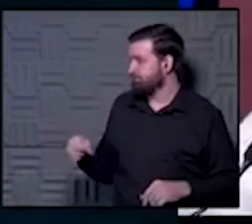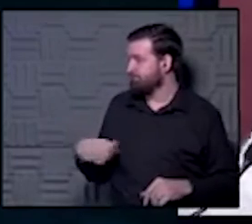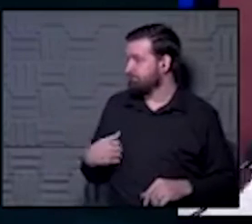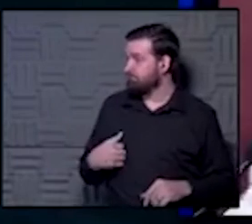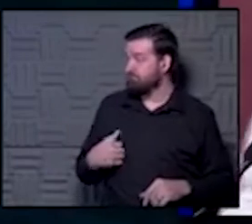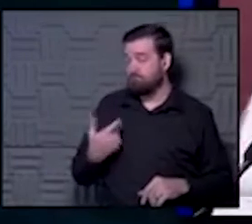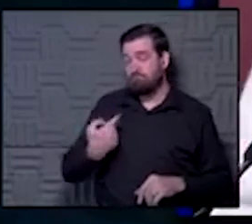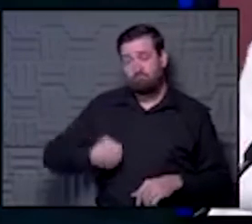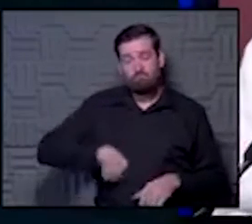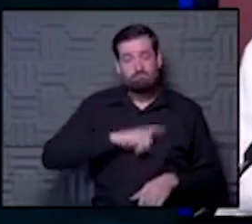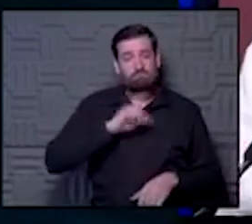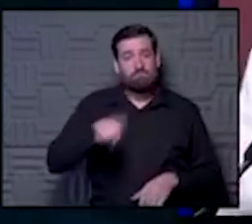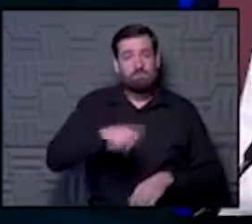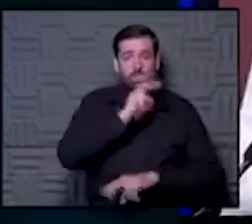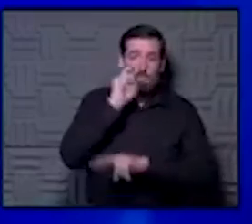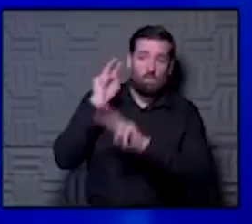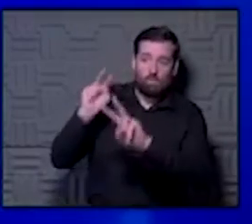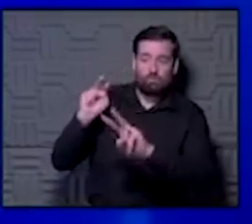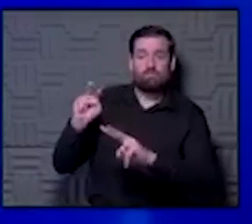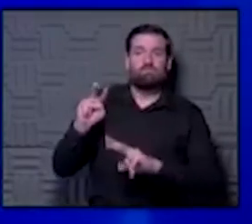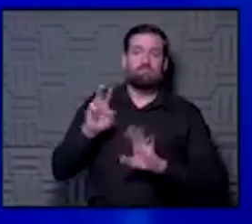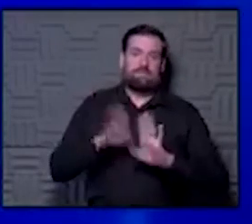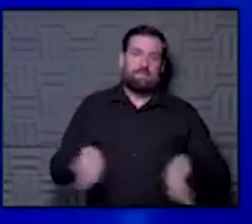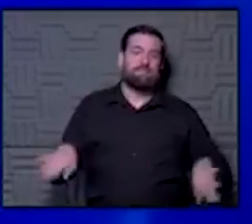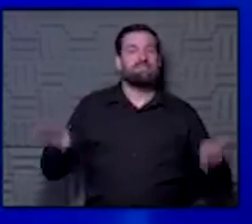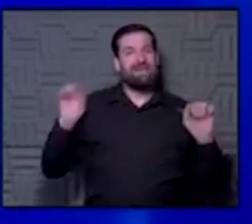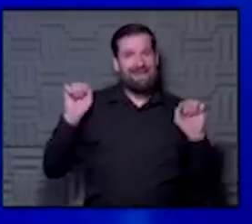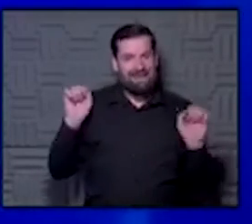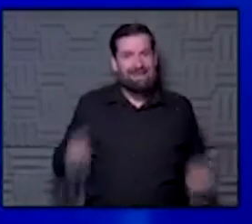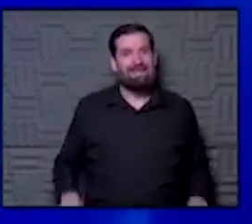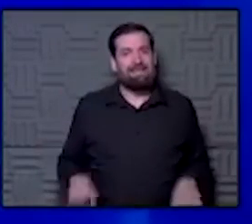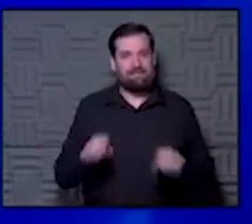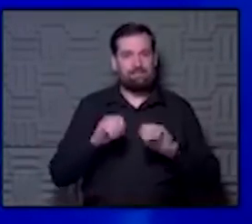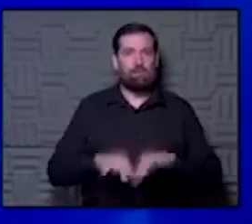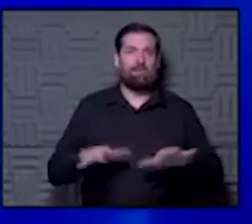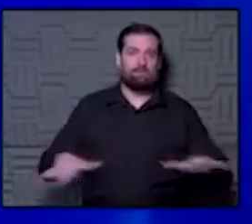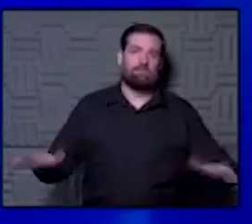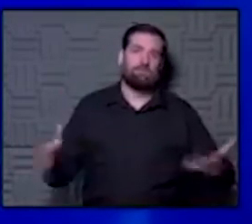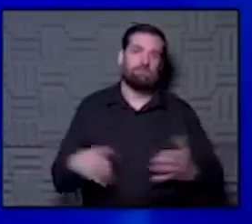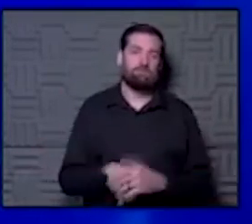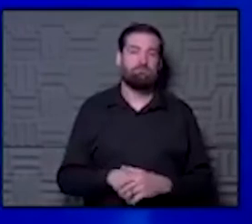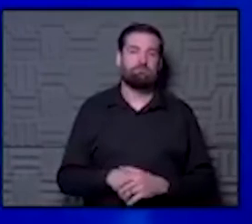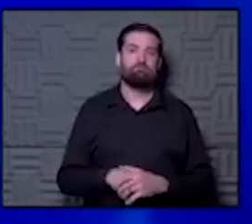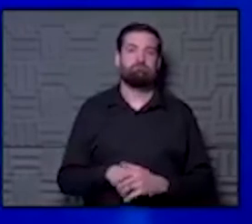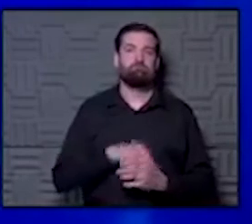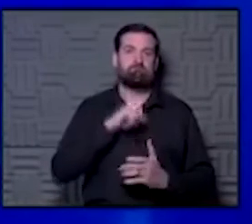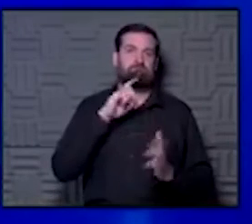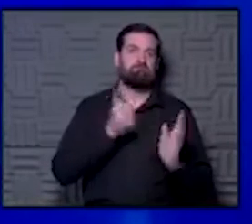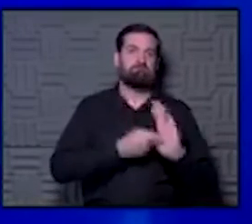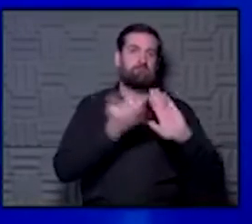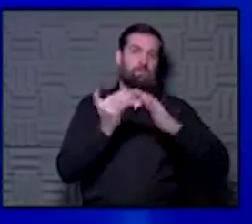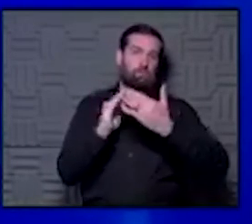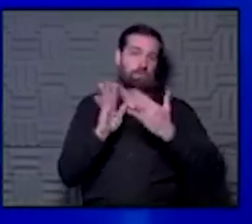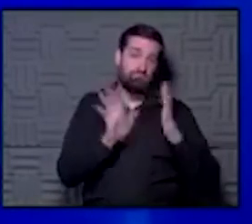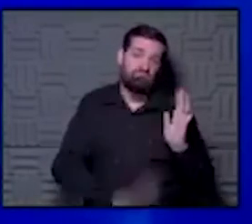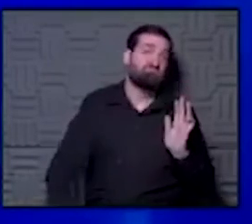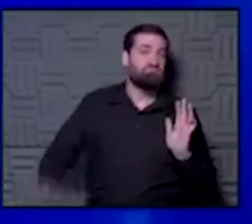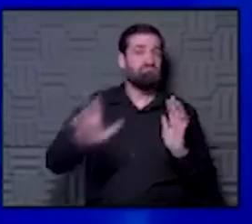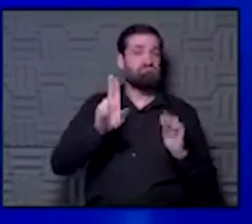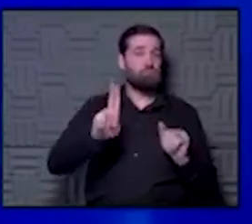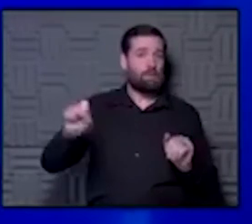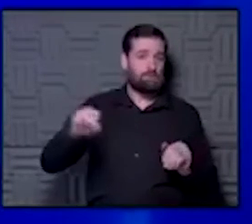us that we have to watch. So I do think kids can help spread it. I think we're seeing that effect in communities throughout the country now.